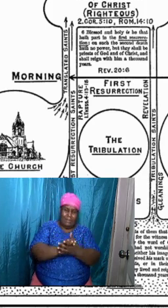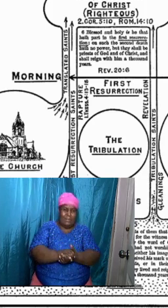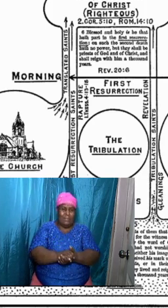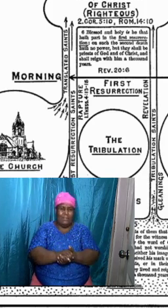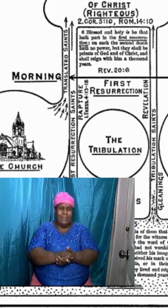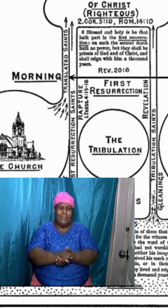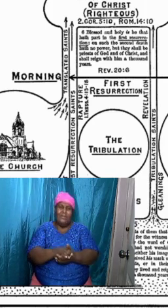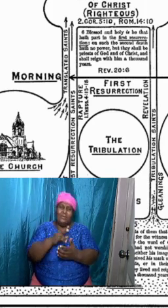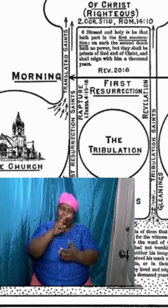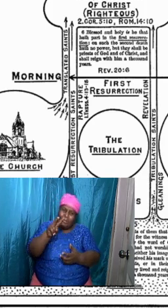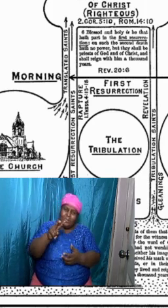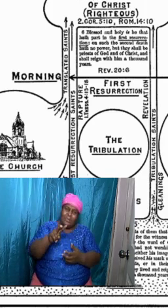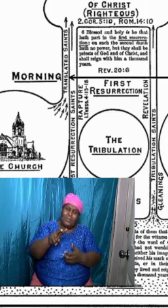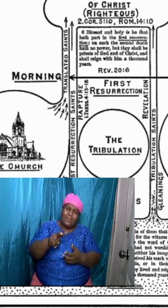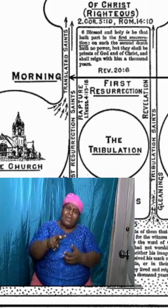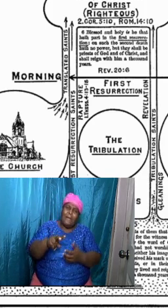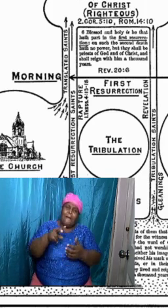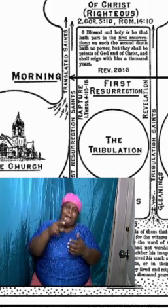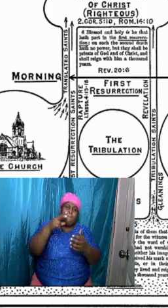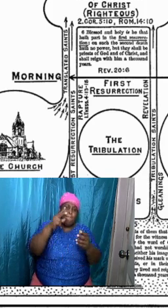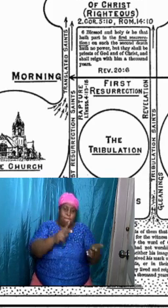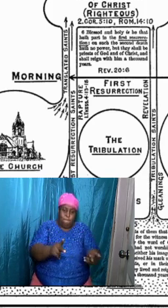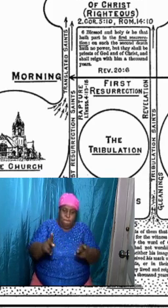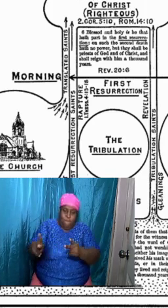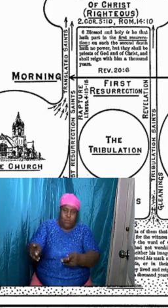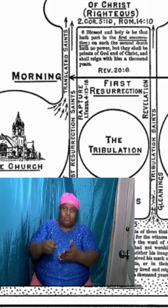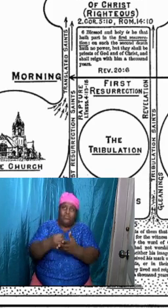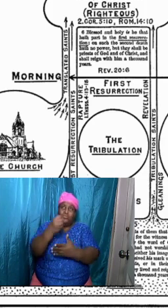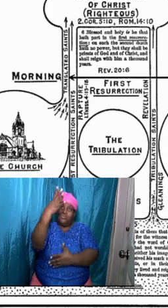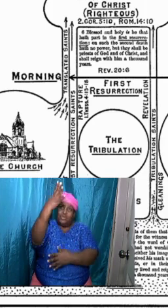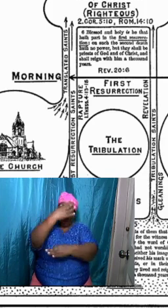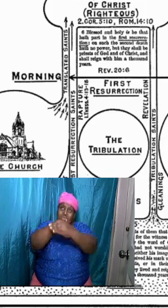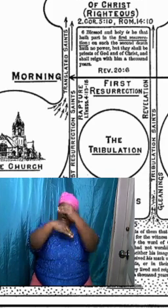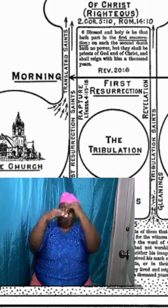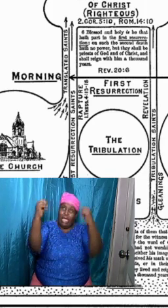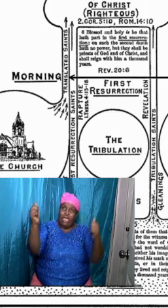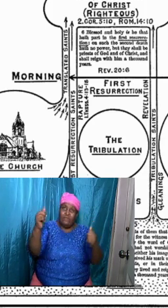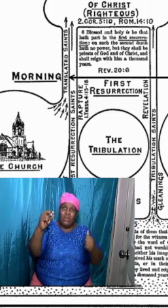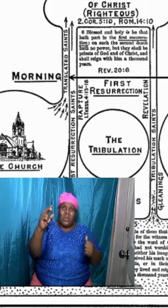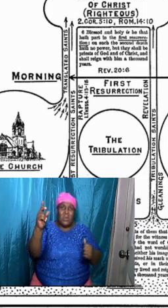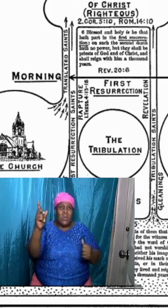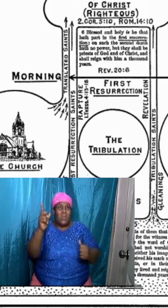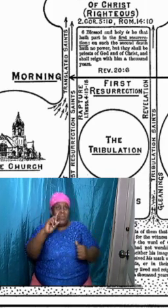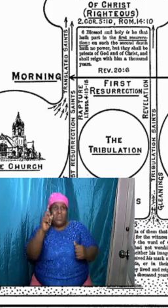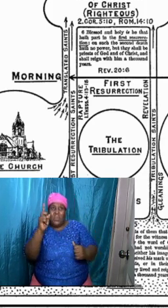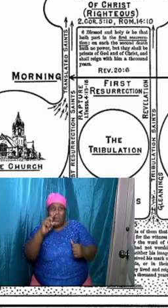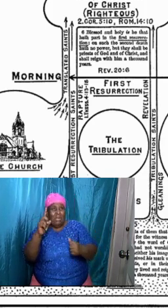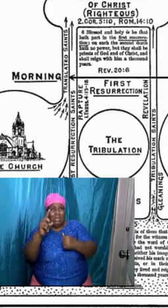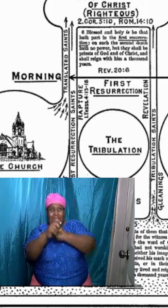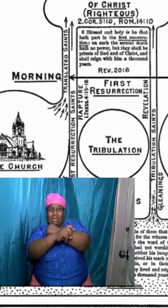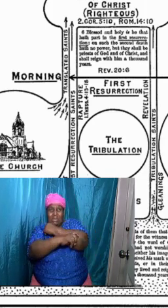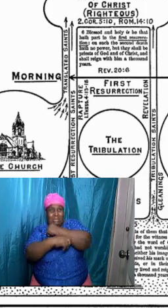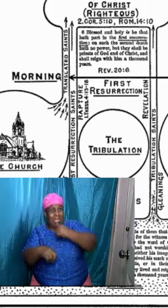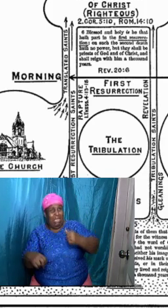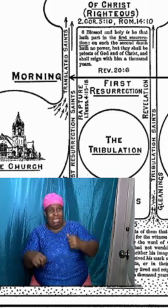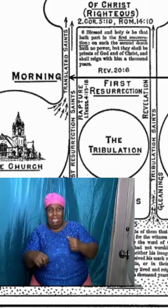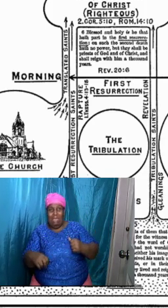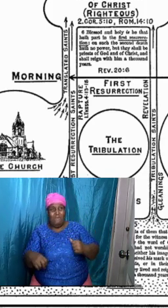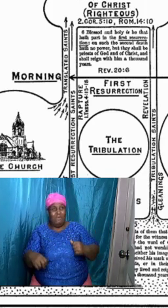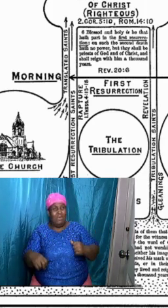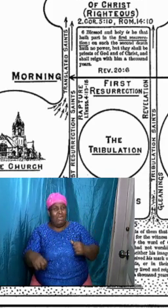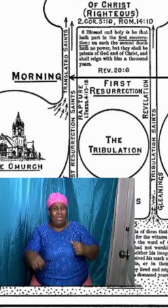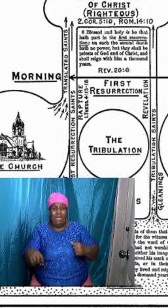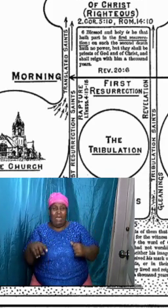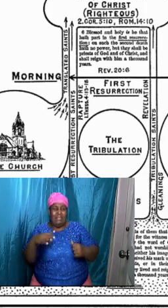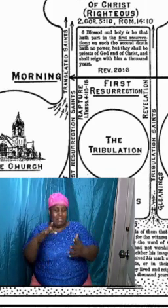that, Look, but lay up for yourselves treasures in heaven, where neither moth nor rust doth corrupt, and where teeth